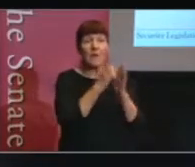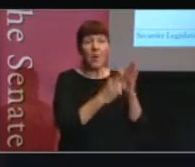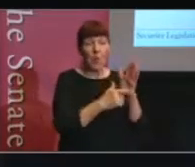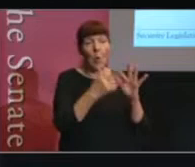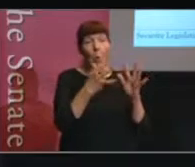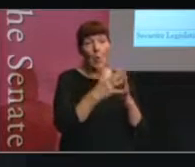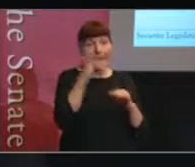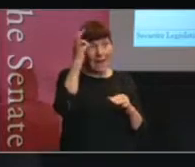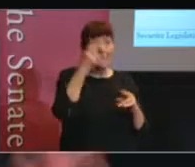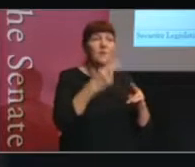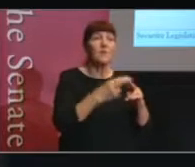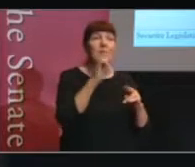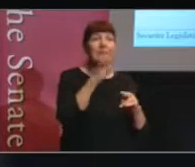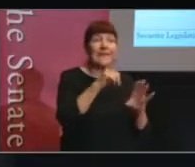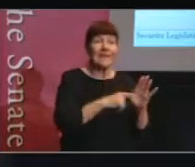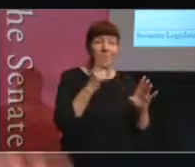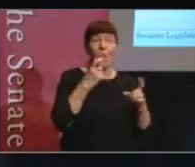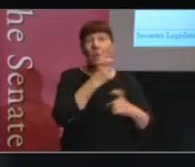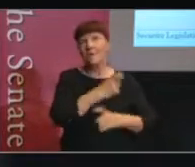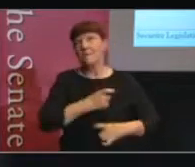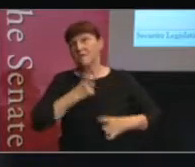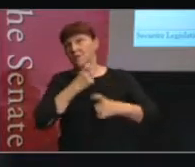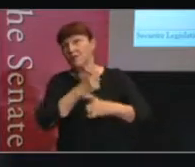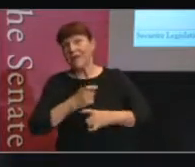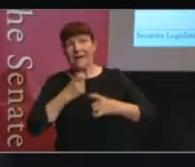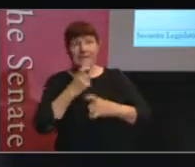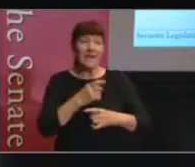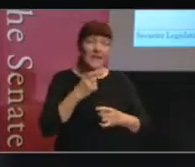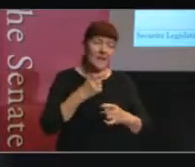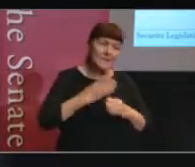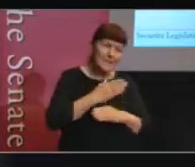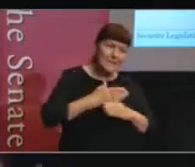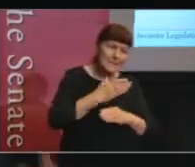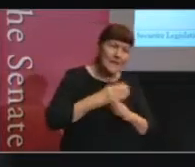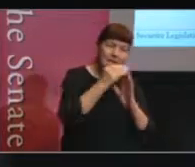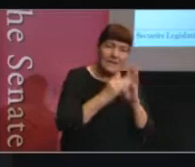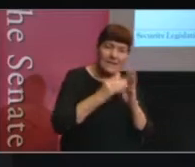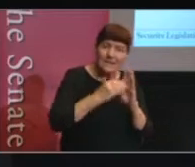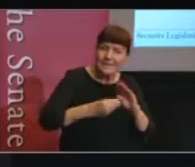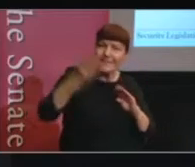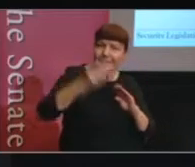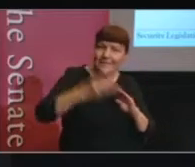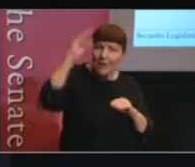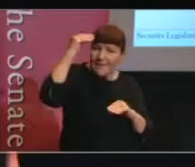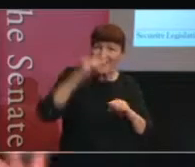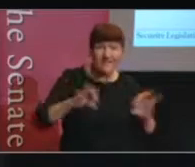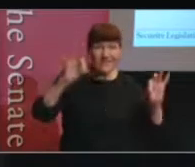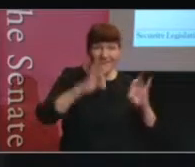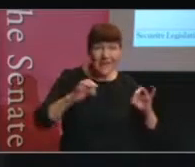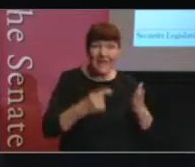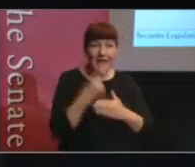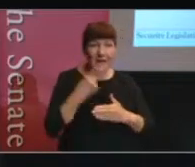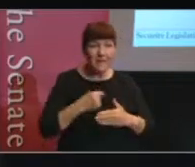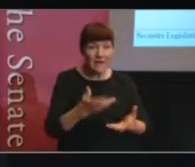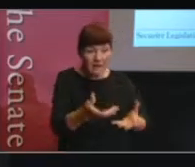frustrated. All the time we're putting work into submissions to committees and nothing is happening. They're not listening